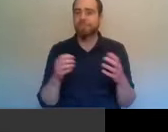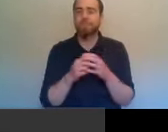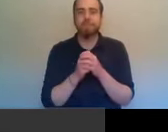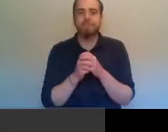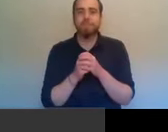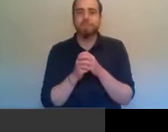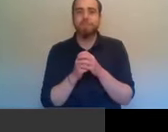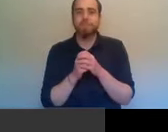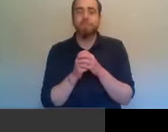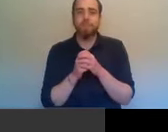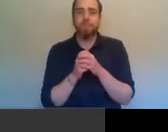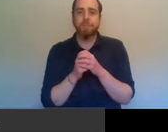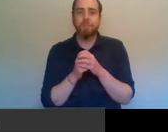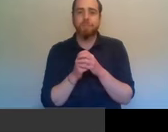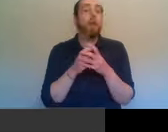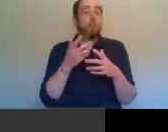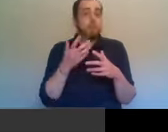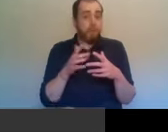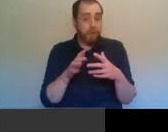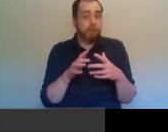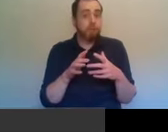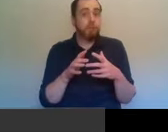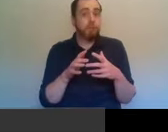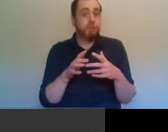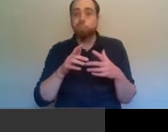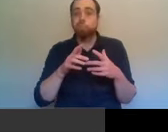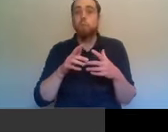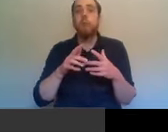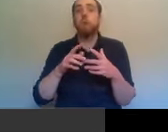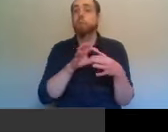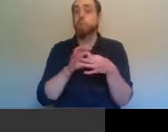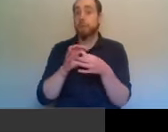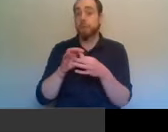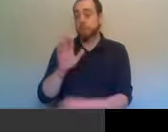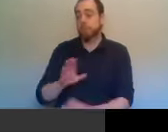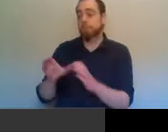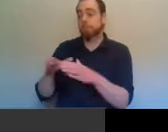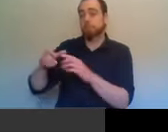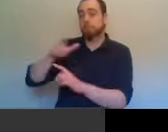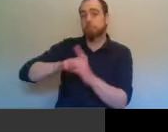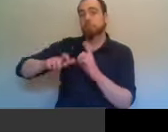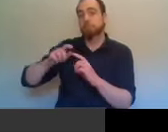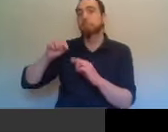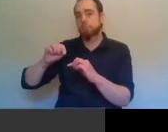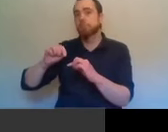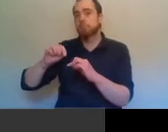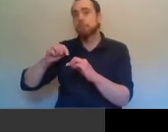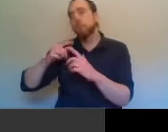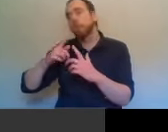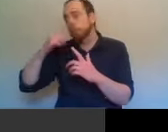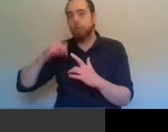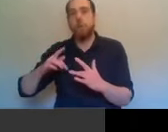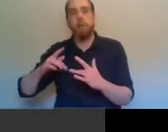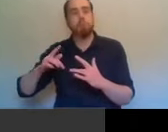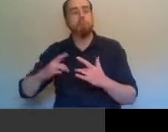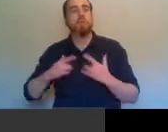there was a conscious effort, a conscious decision by unionists to, to cut the deal in the North and to